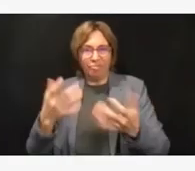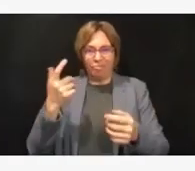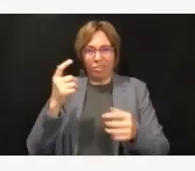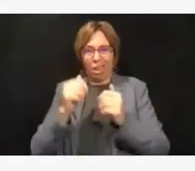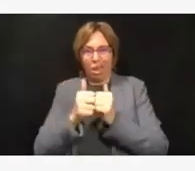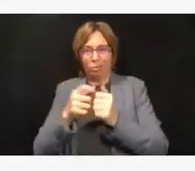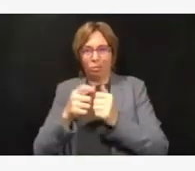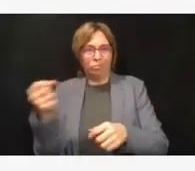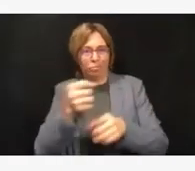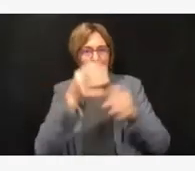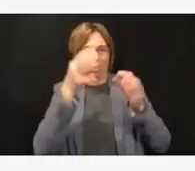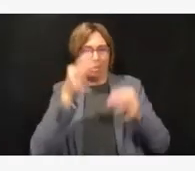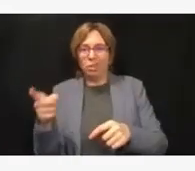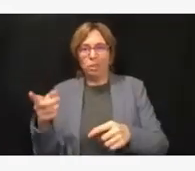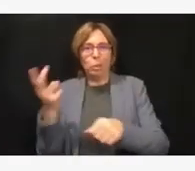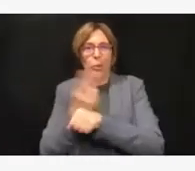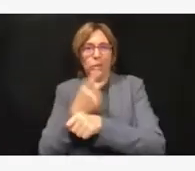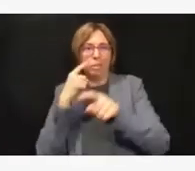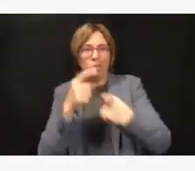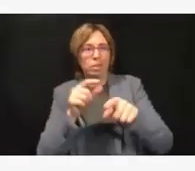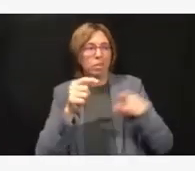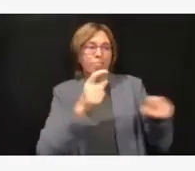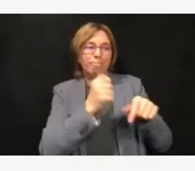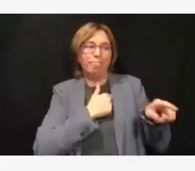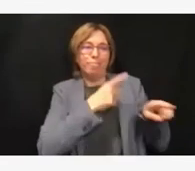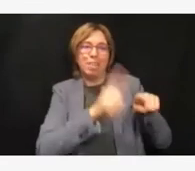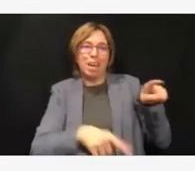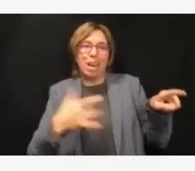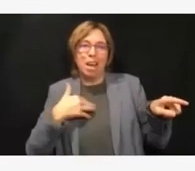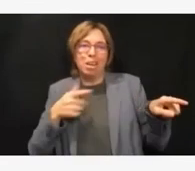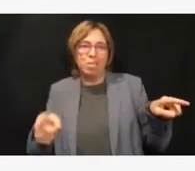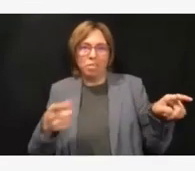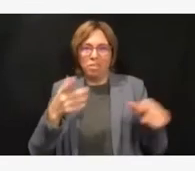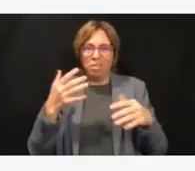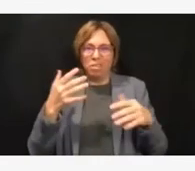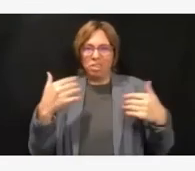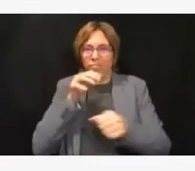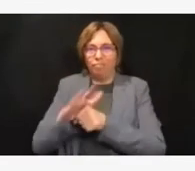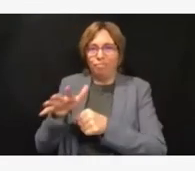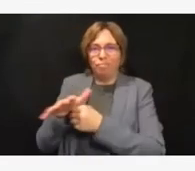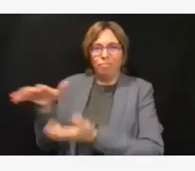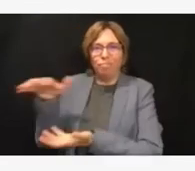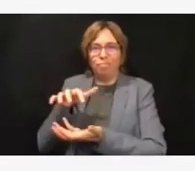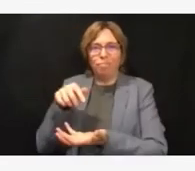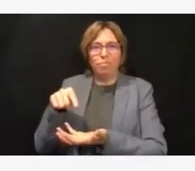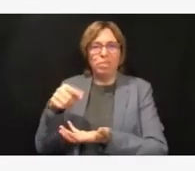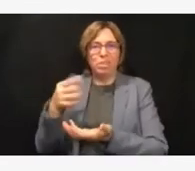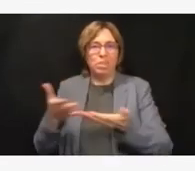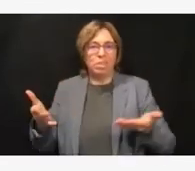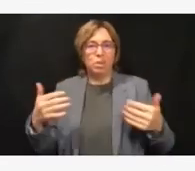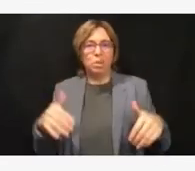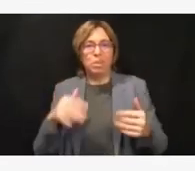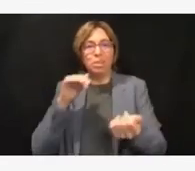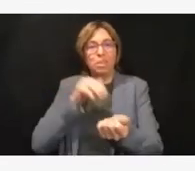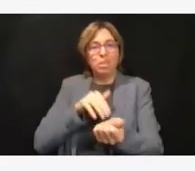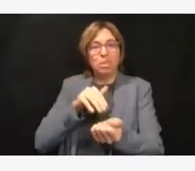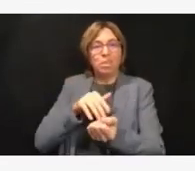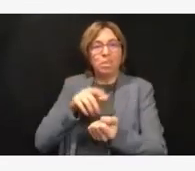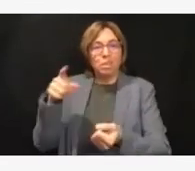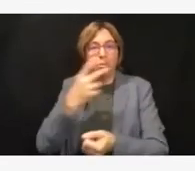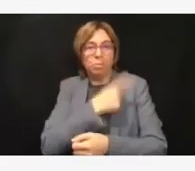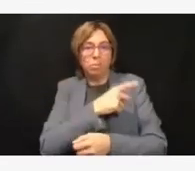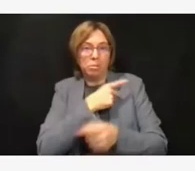nurse-patient ratios were different, taking care of sicker patients on the floor that used to be in the ICU. And all of that,